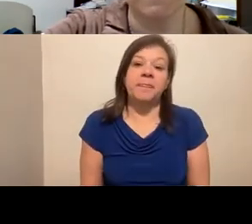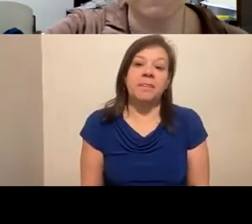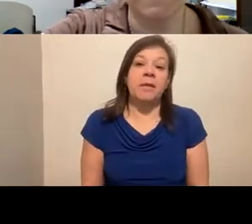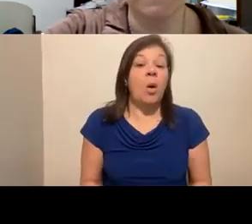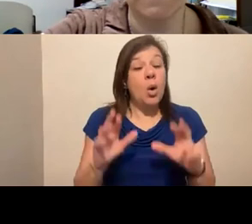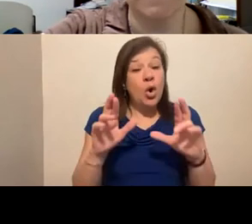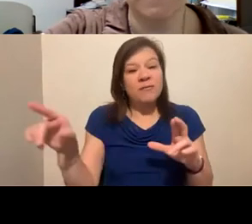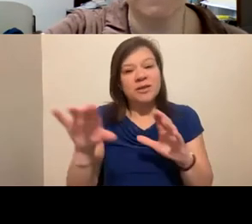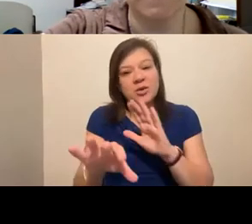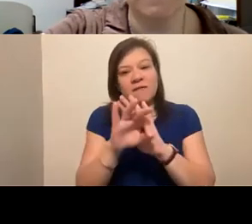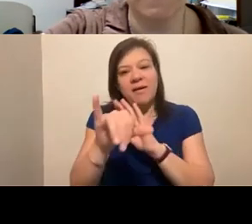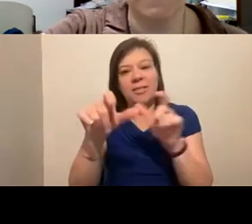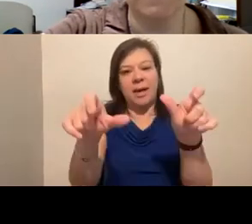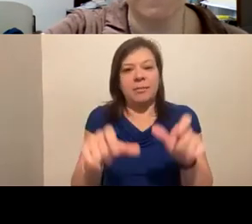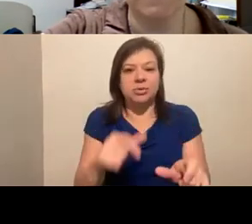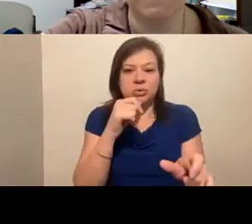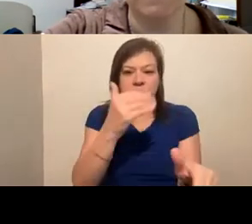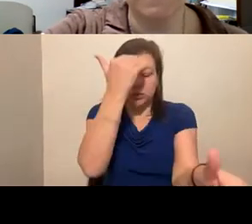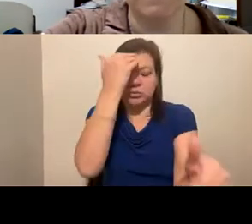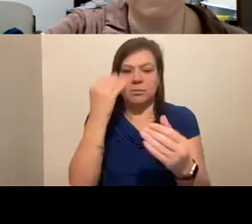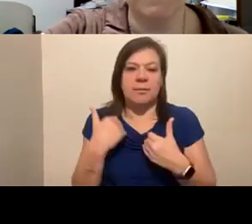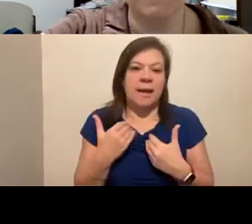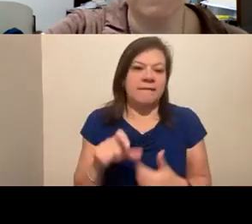that person that has the information that you need.